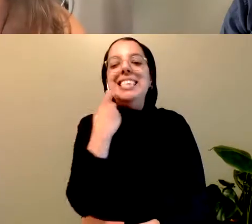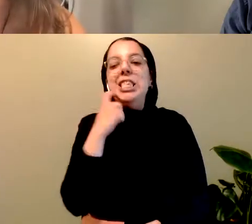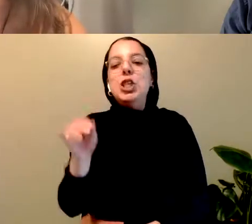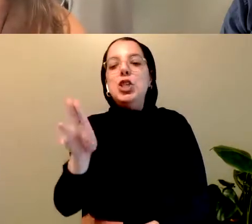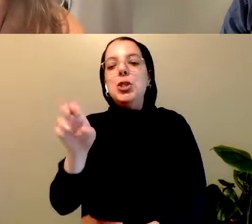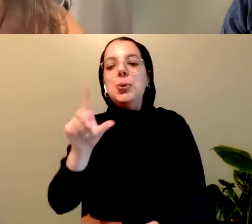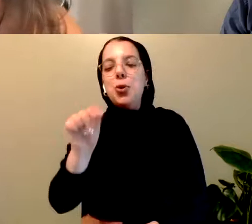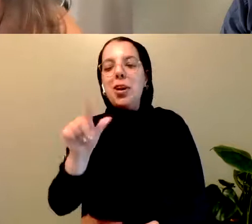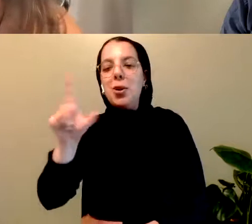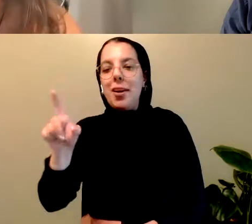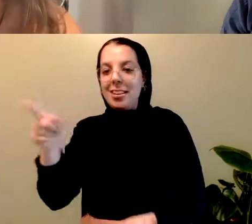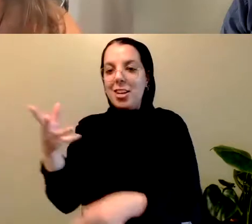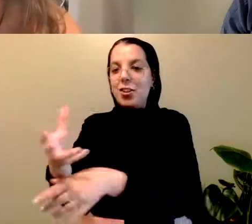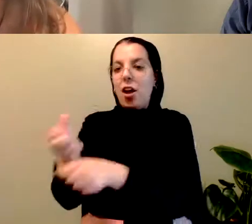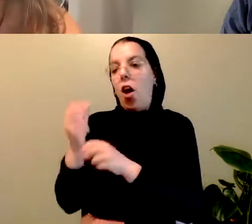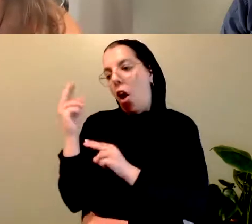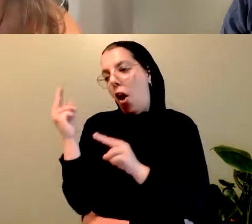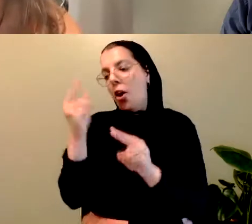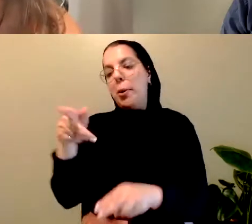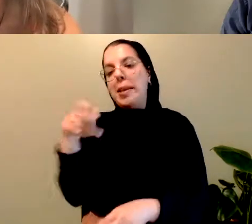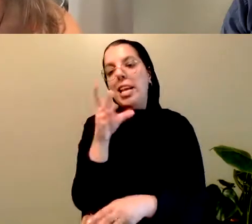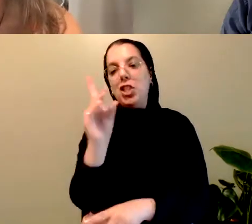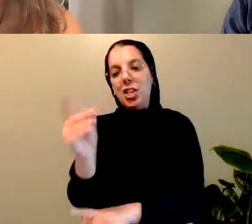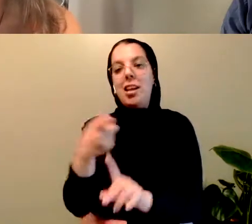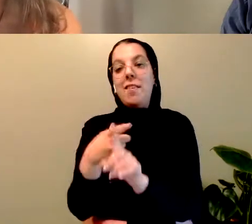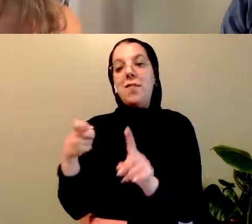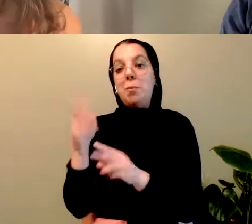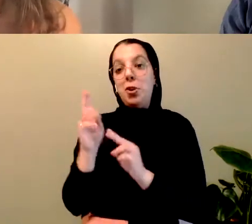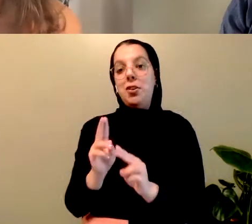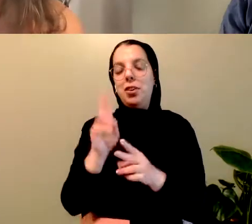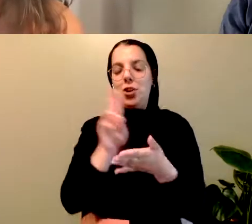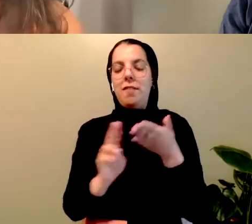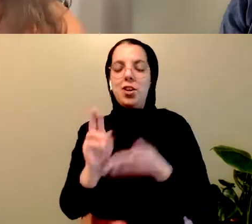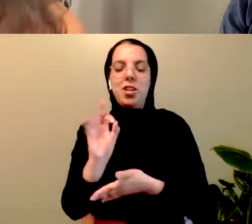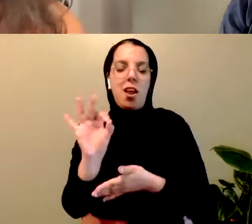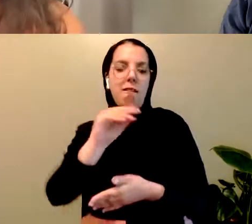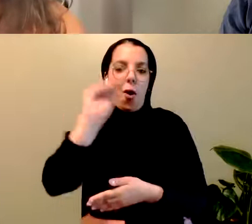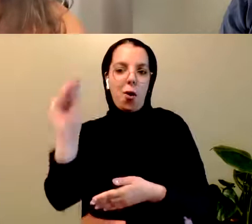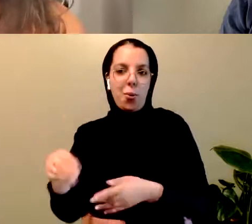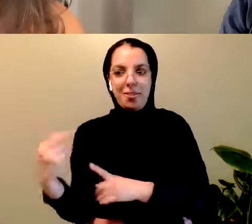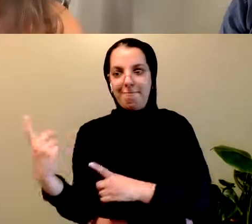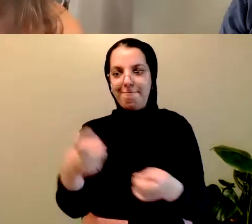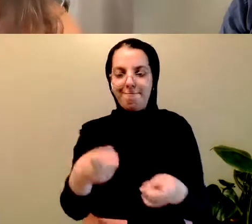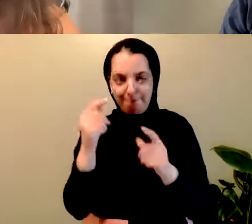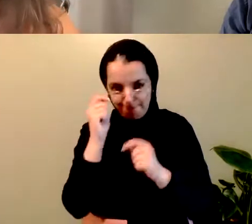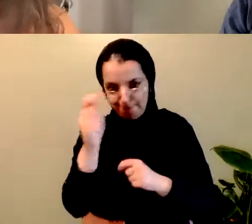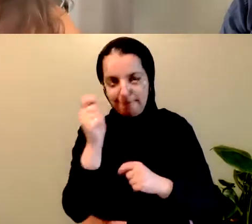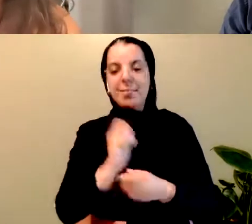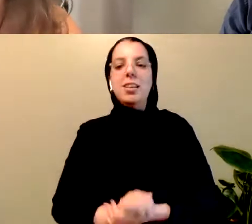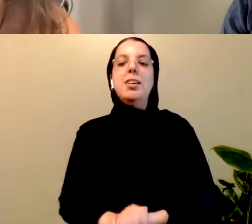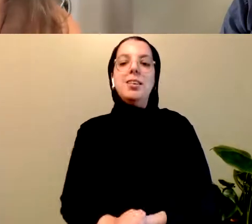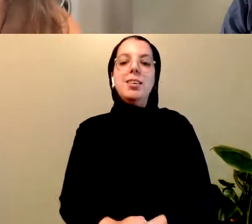recipient of an honorary doctorate from the University of Ottawa. And so just to conclude my remarks, I want to say